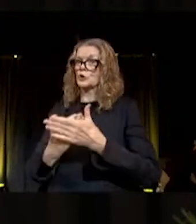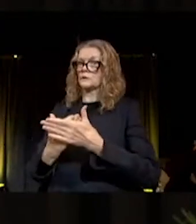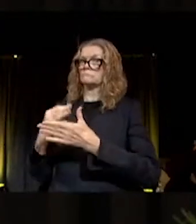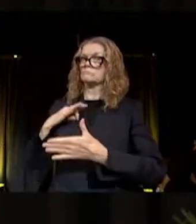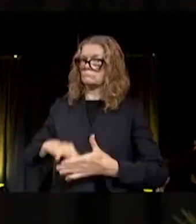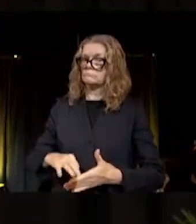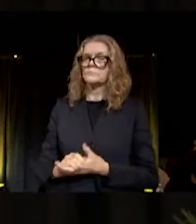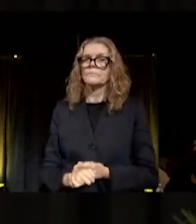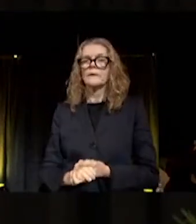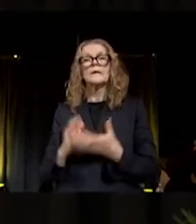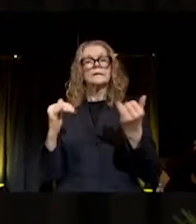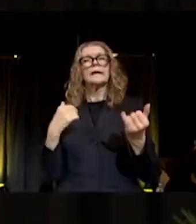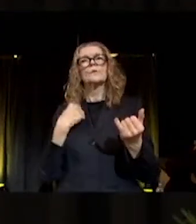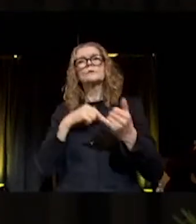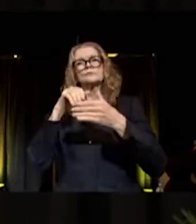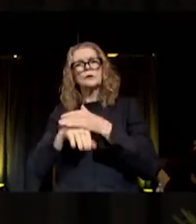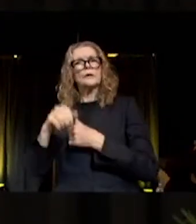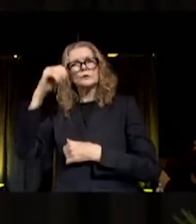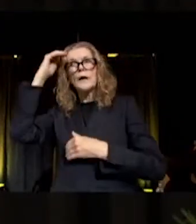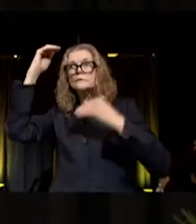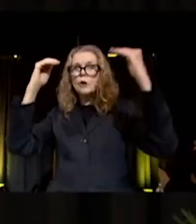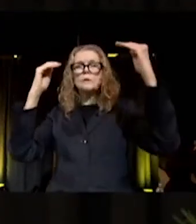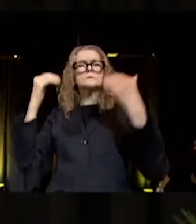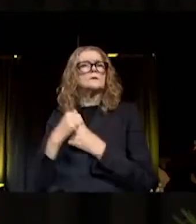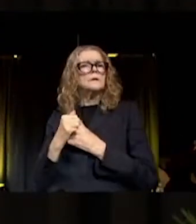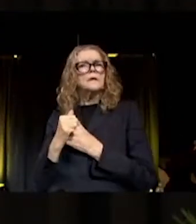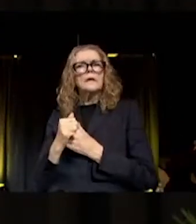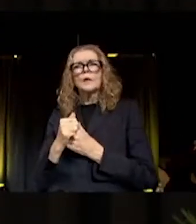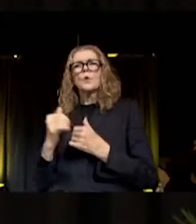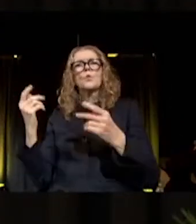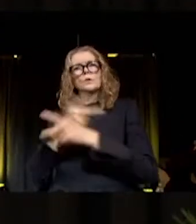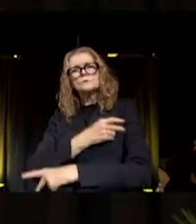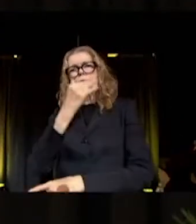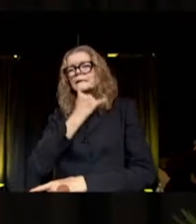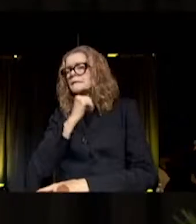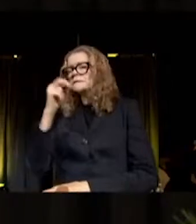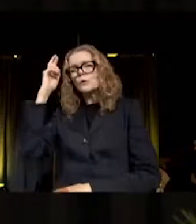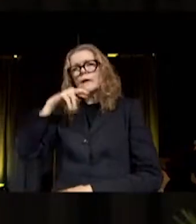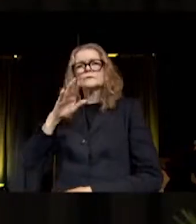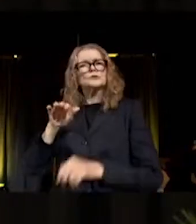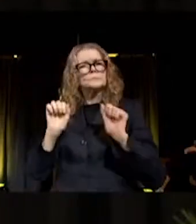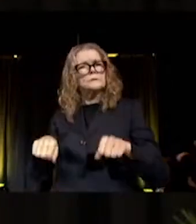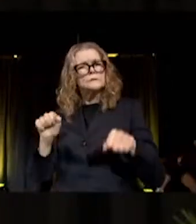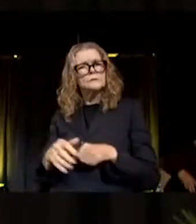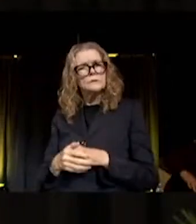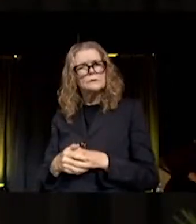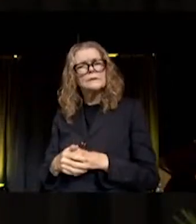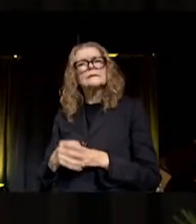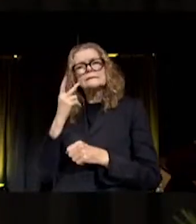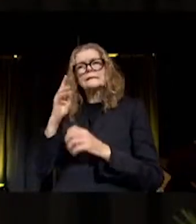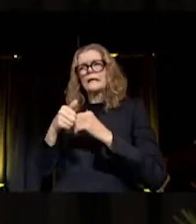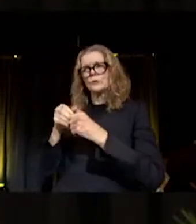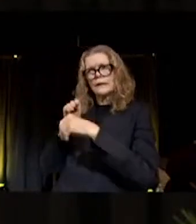entering our adulthood is not realizing our potential. At the end of the day, making a difference in others lives is one of the most powerful things we can do.